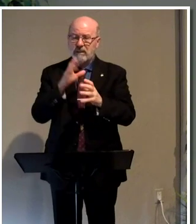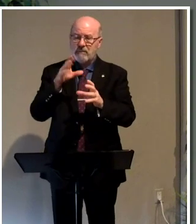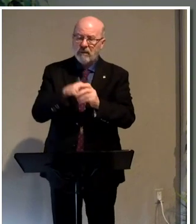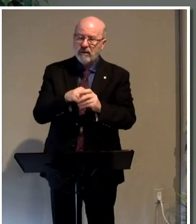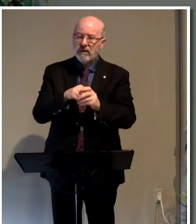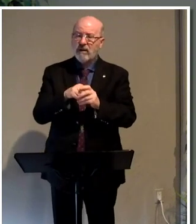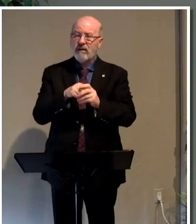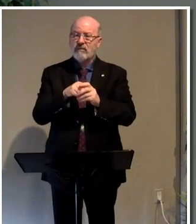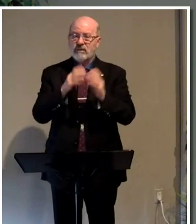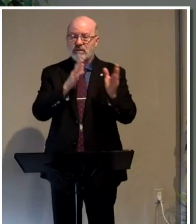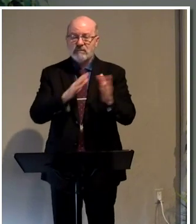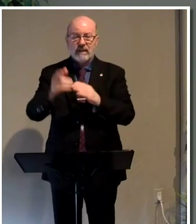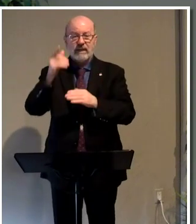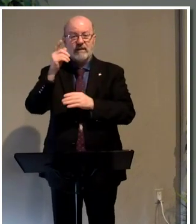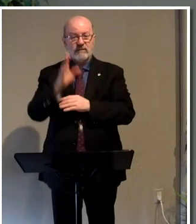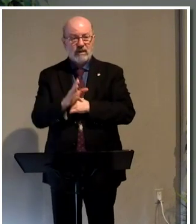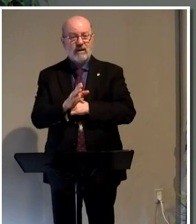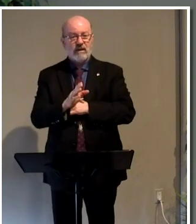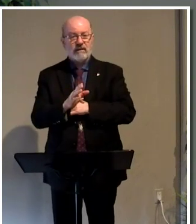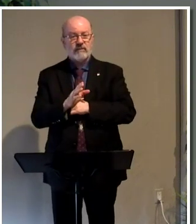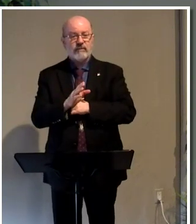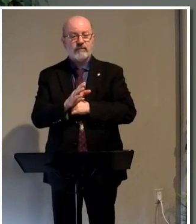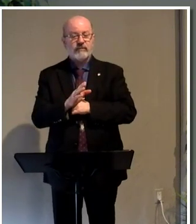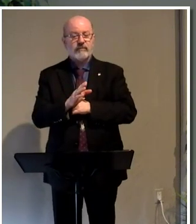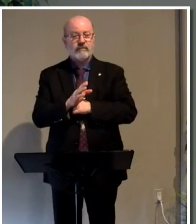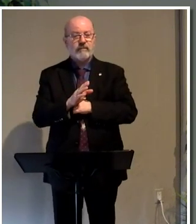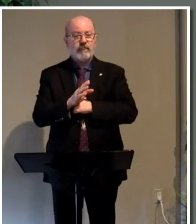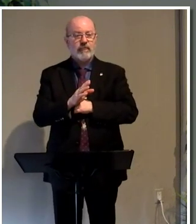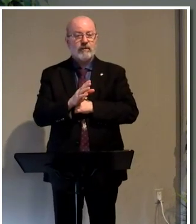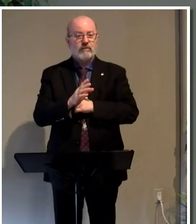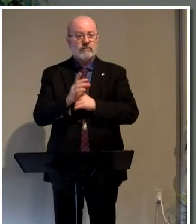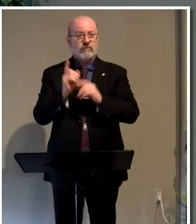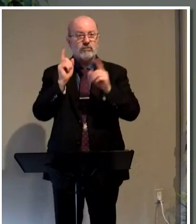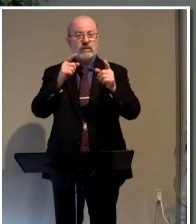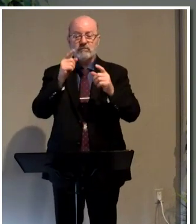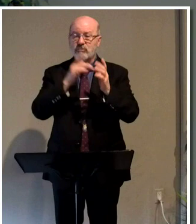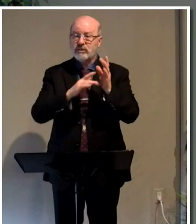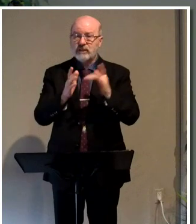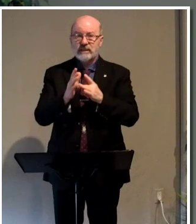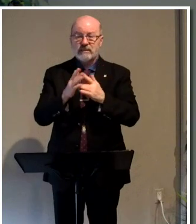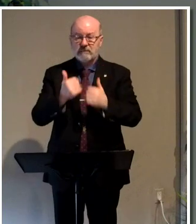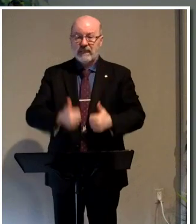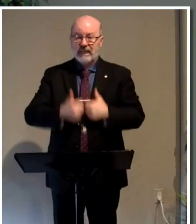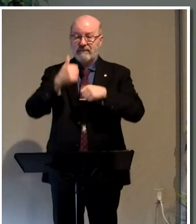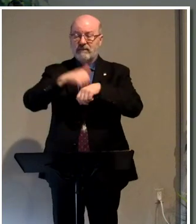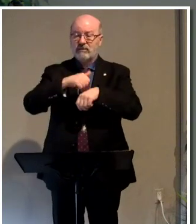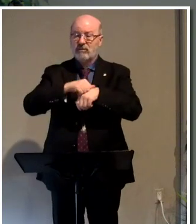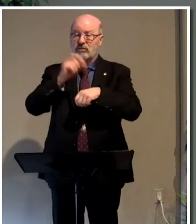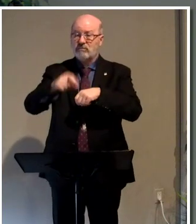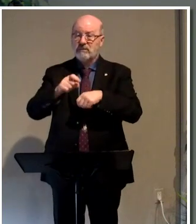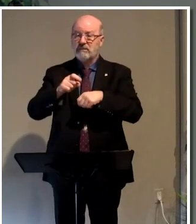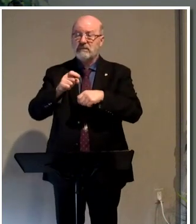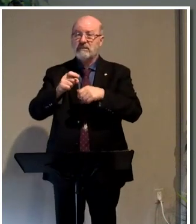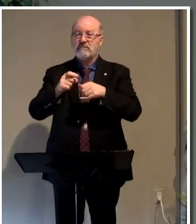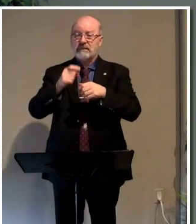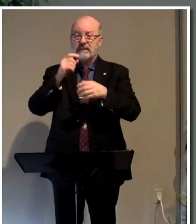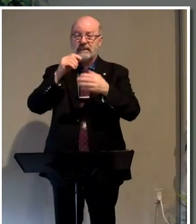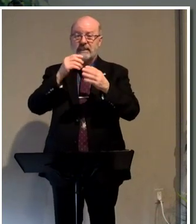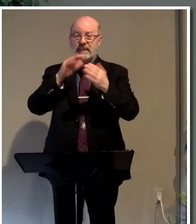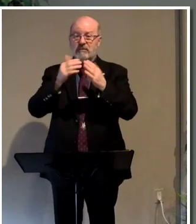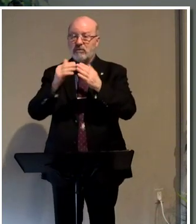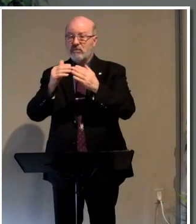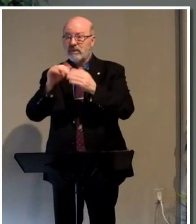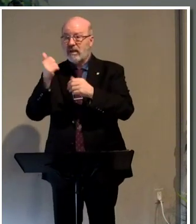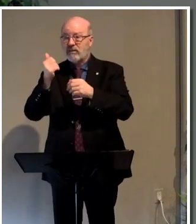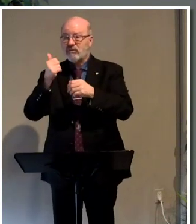of the plan of God? If you're going to come to Jesus and be a living stone, then you must be in community with other